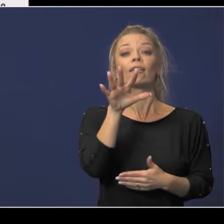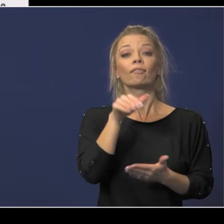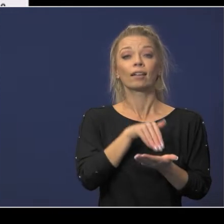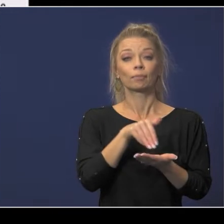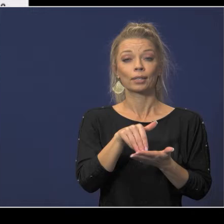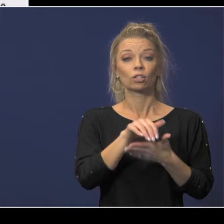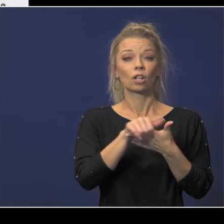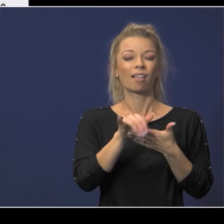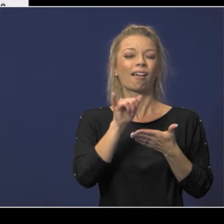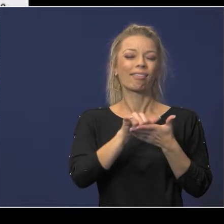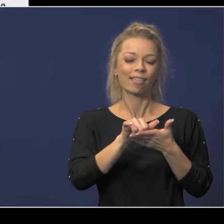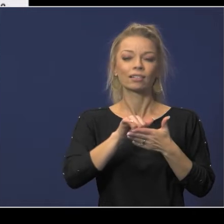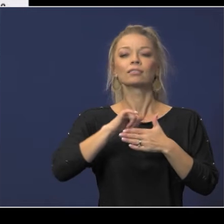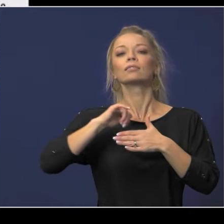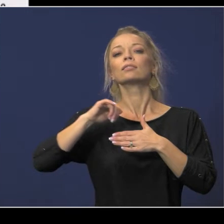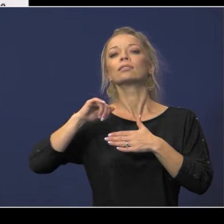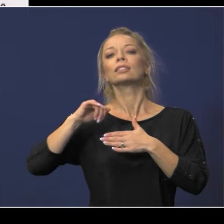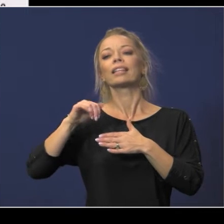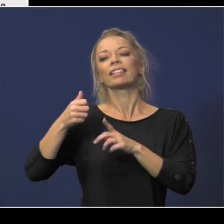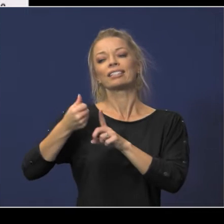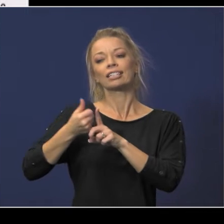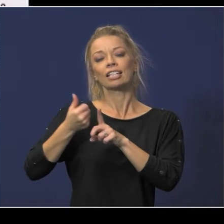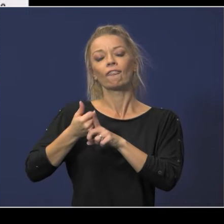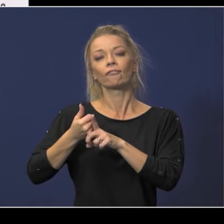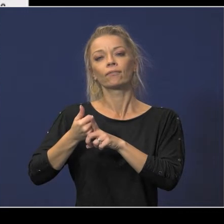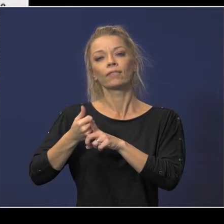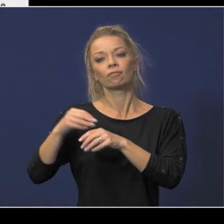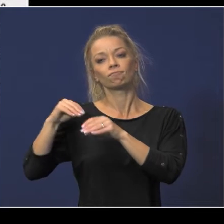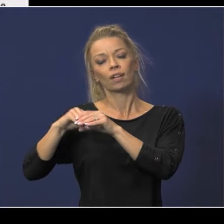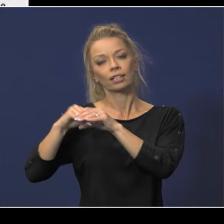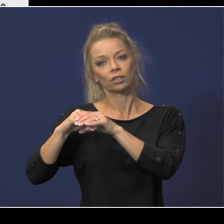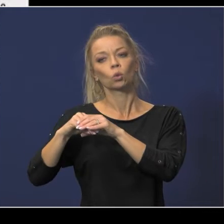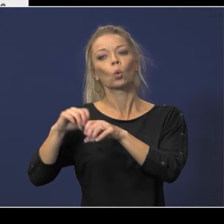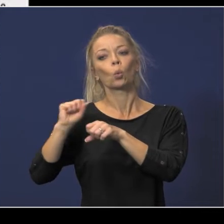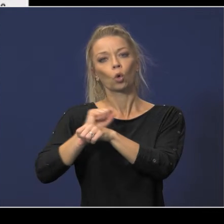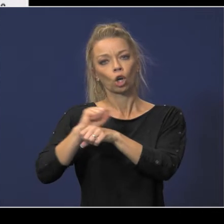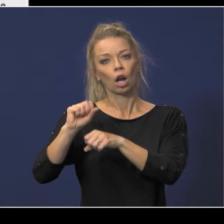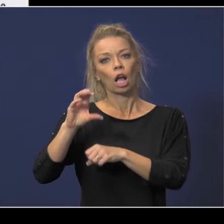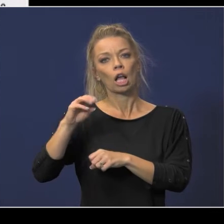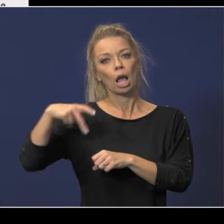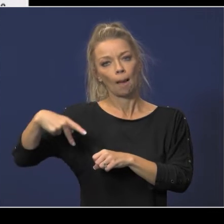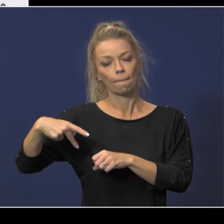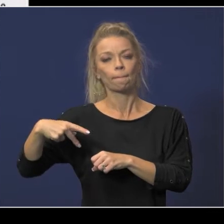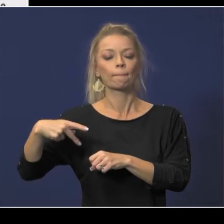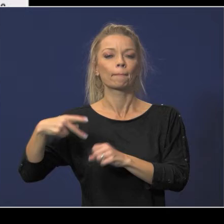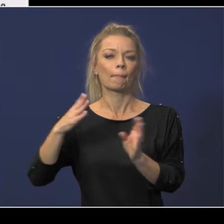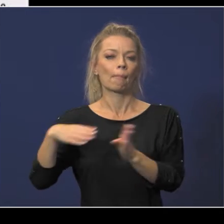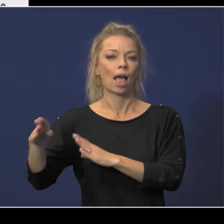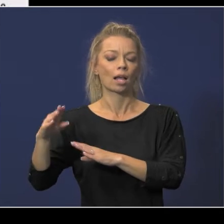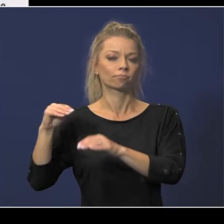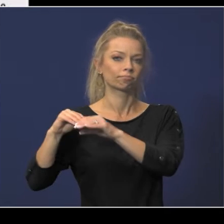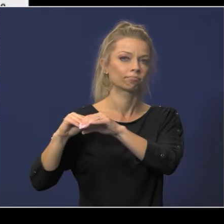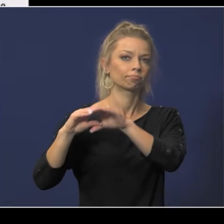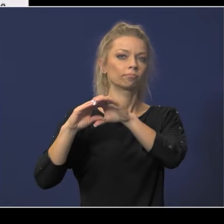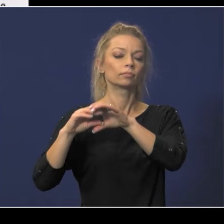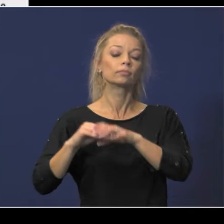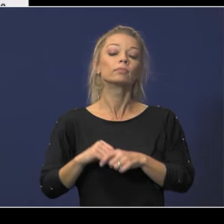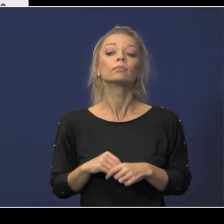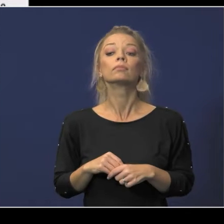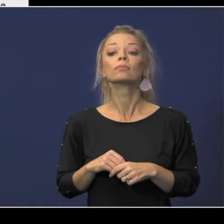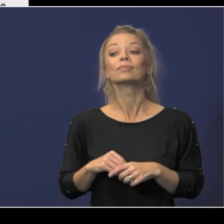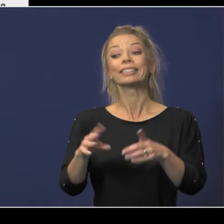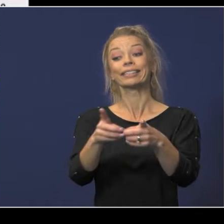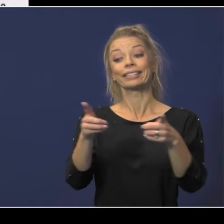contributions to the self-funded workers compensation plan that is in excess of our claims also the district